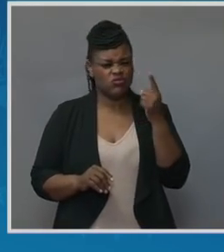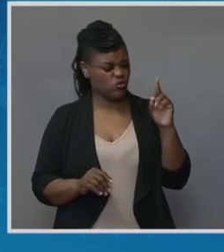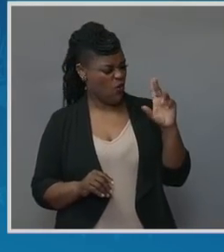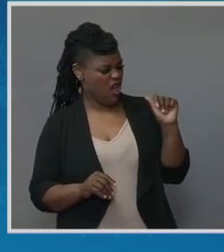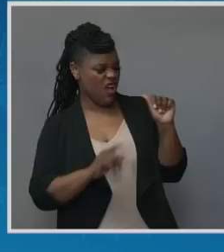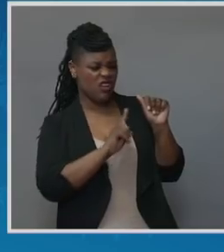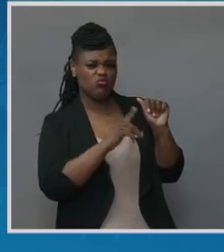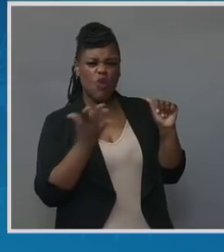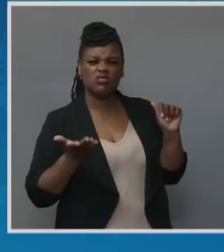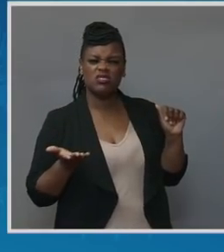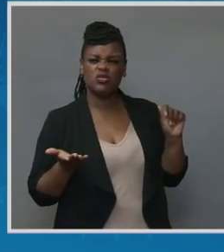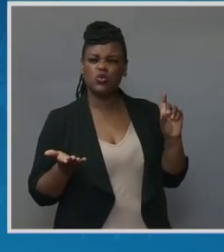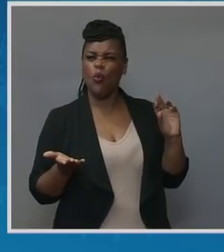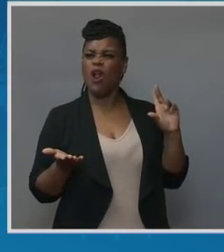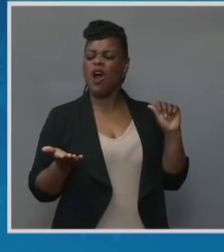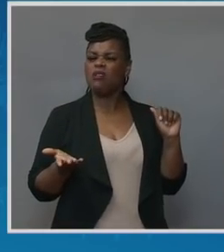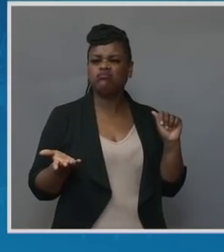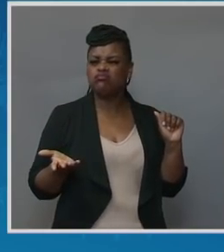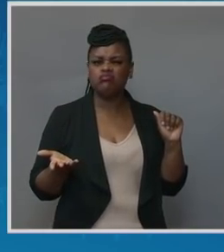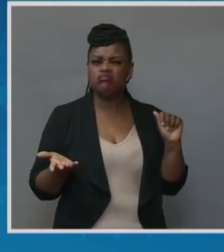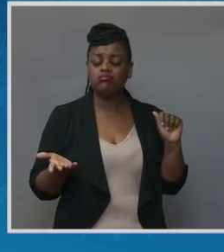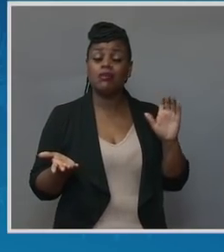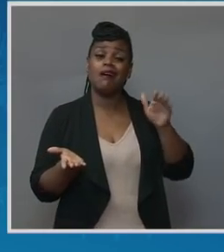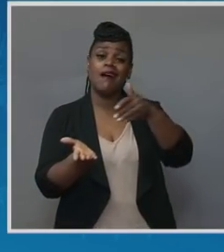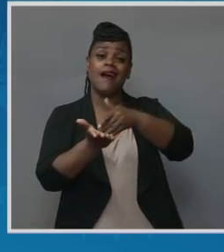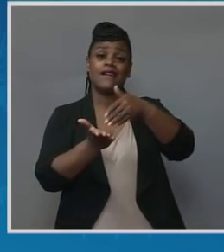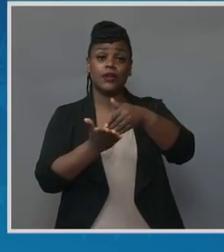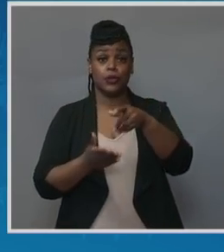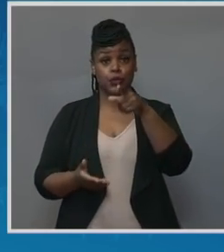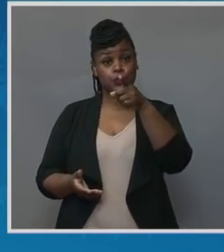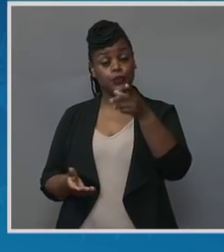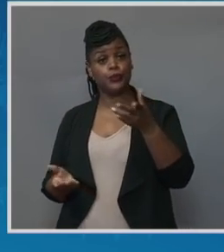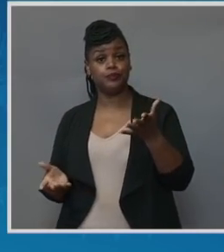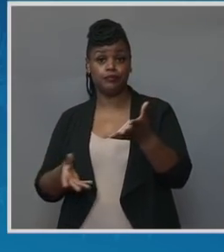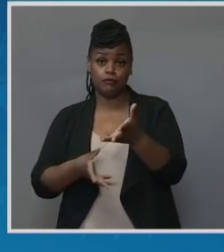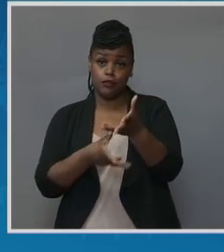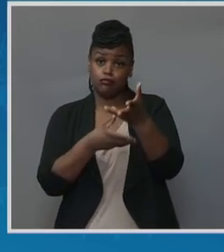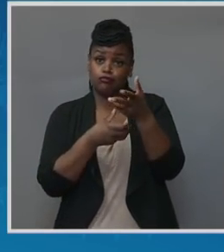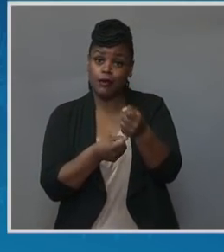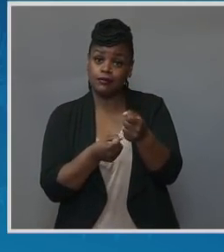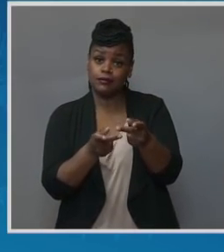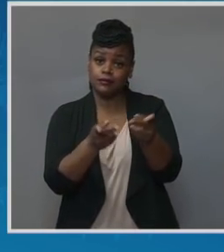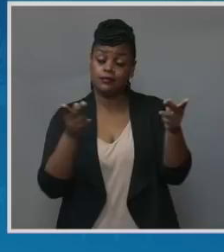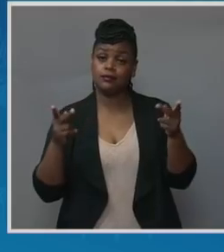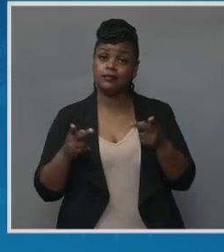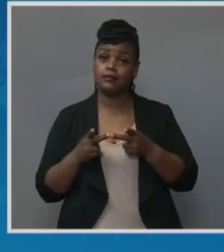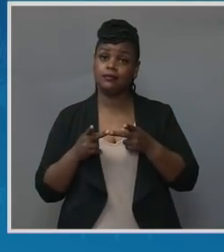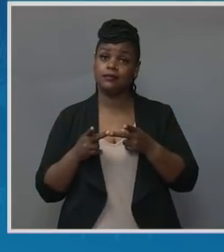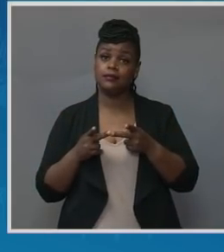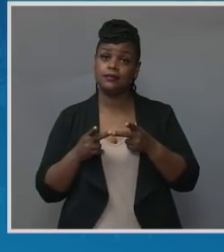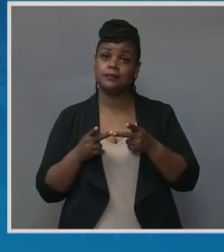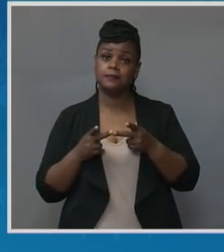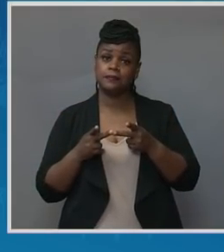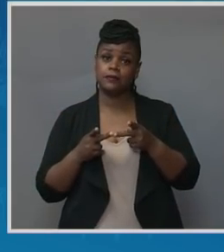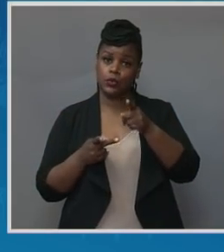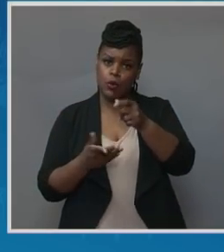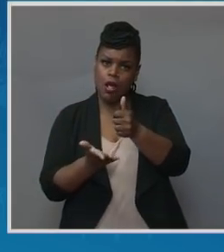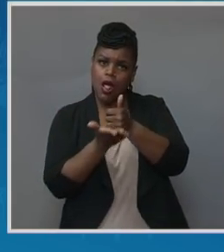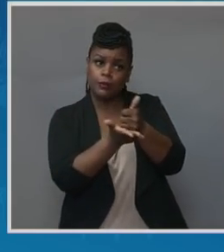but you are often in a uniquely trusted position to help mothers,